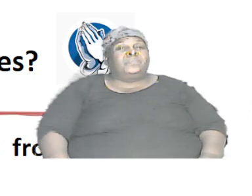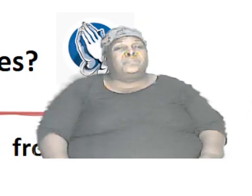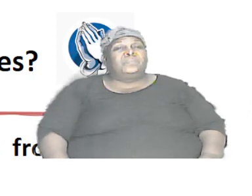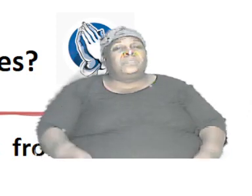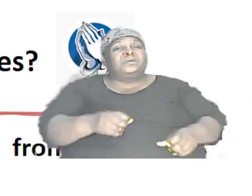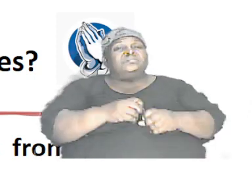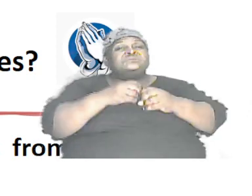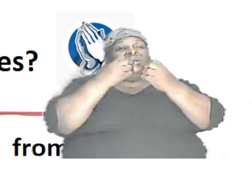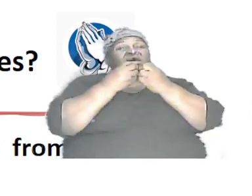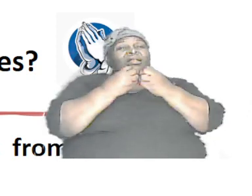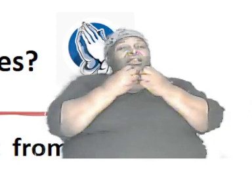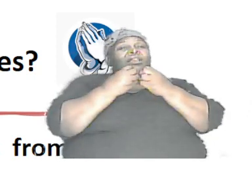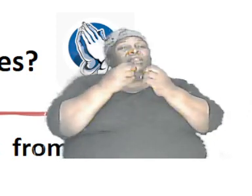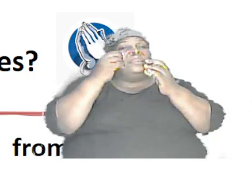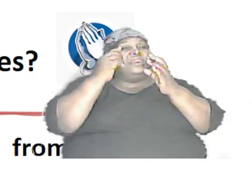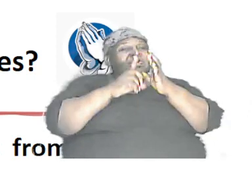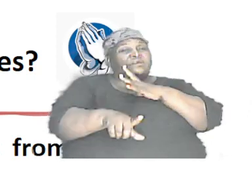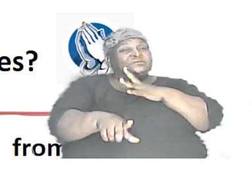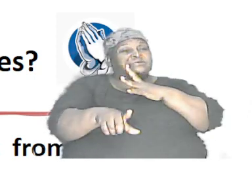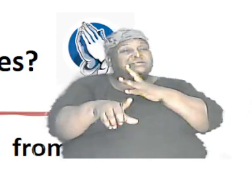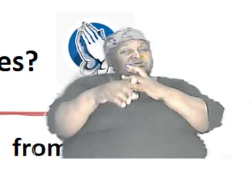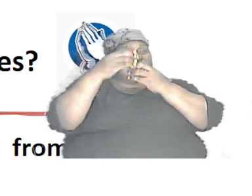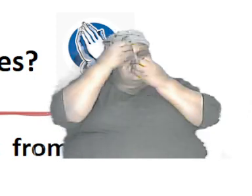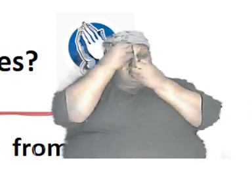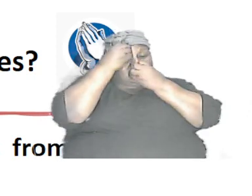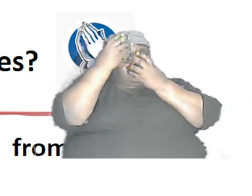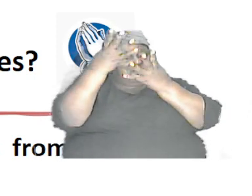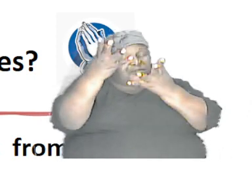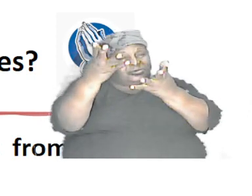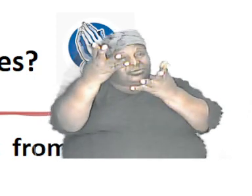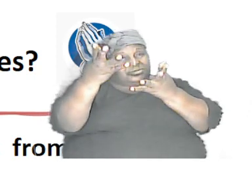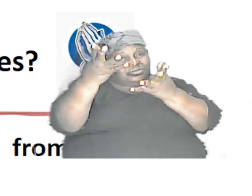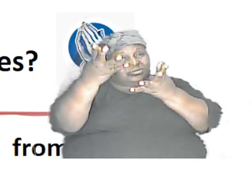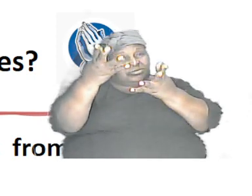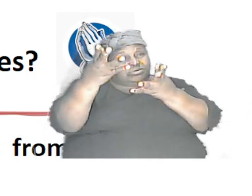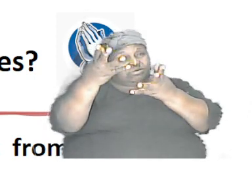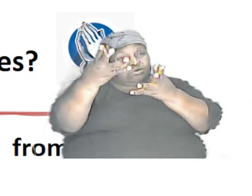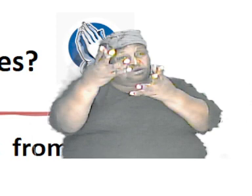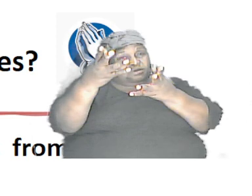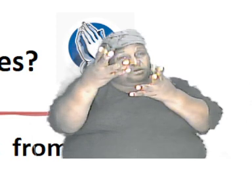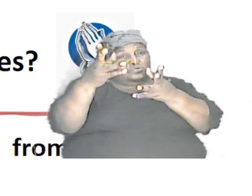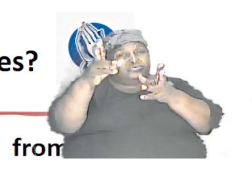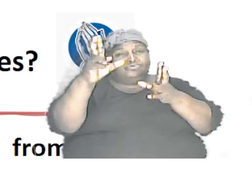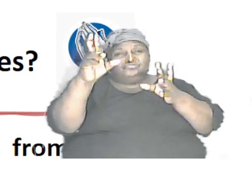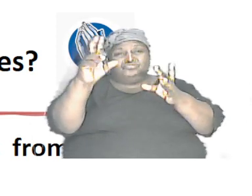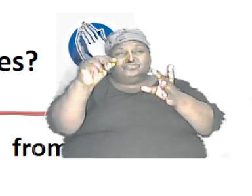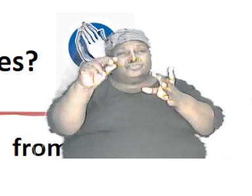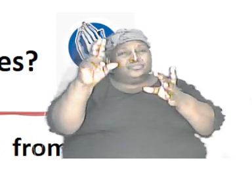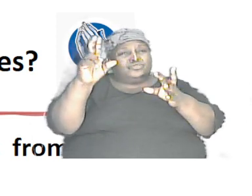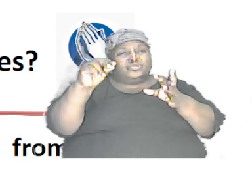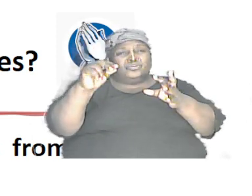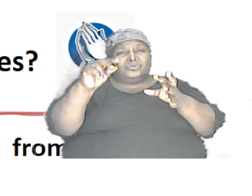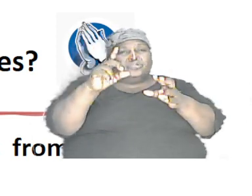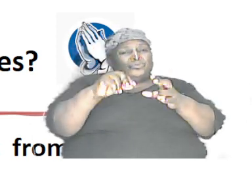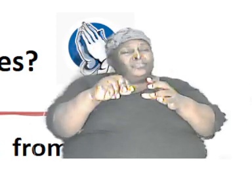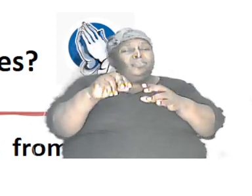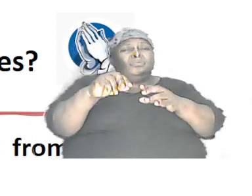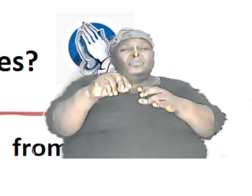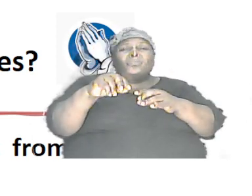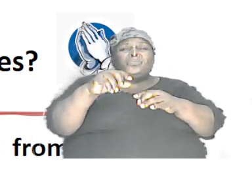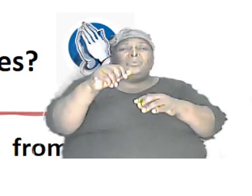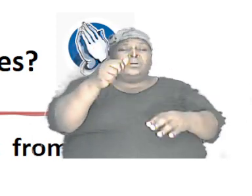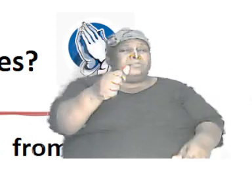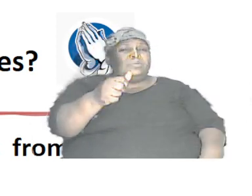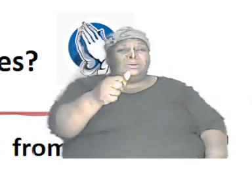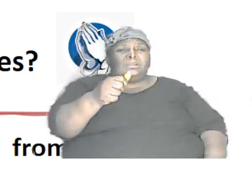but actually it has less information because there is no common A in that child,